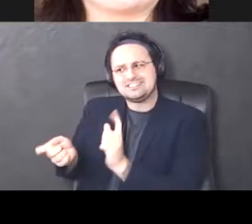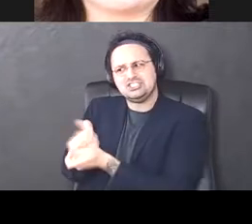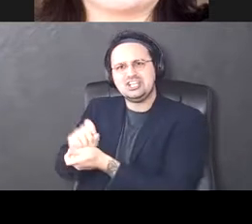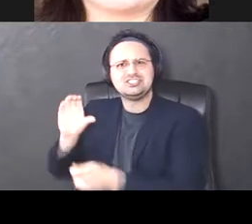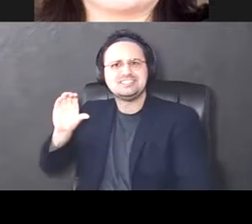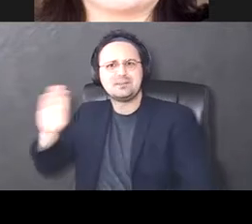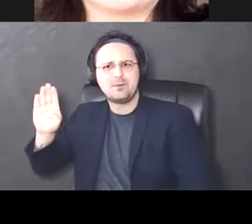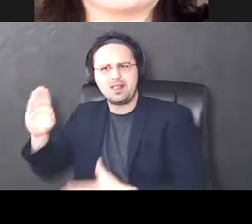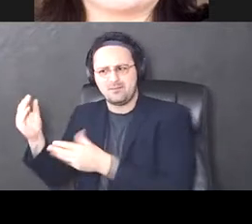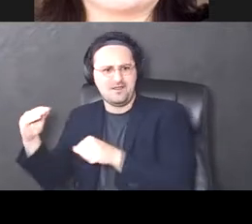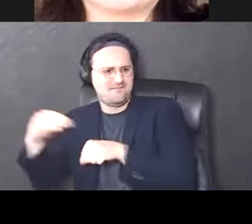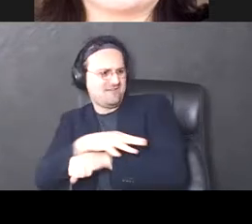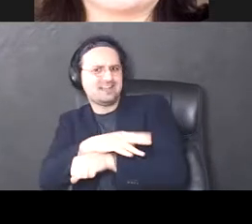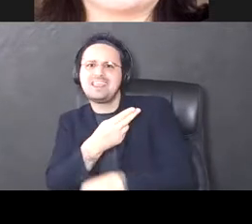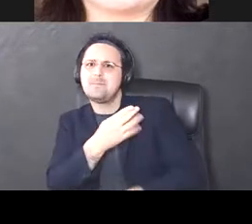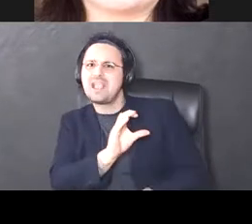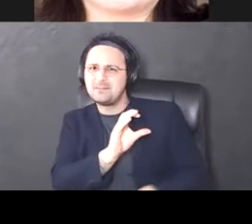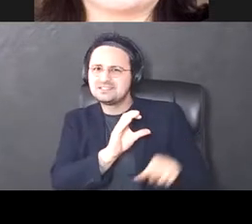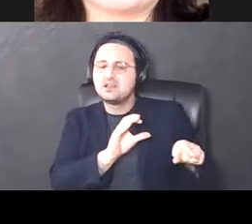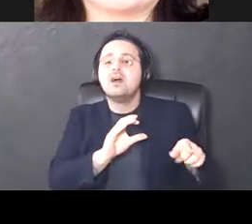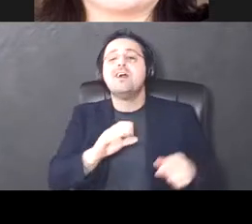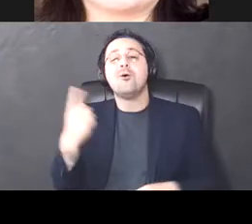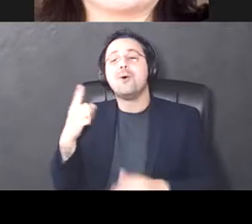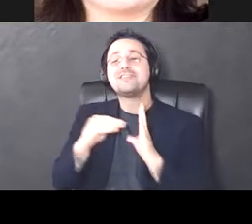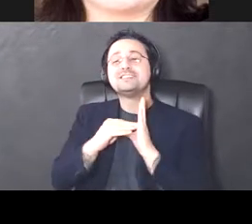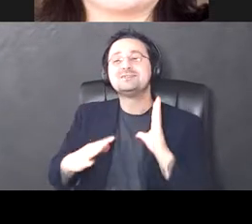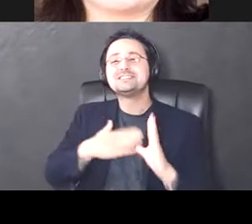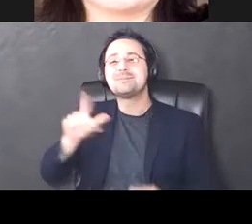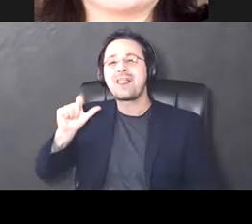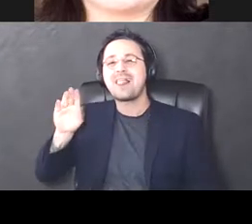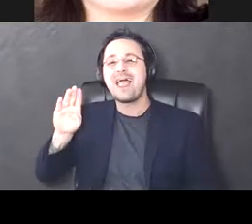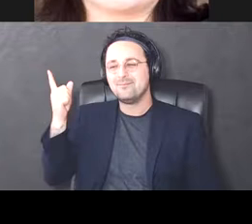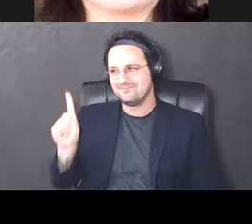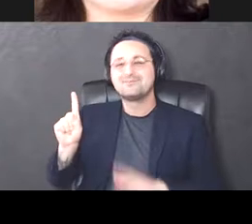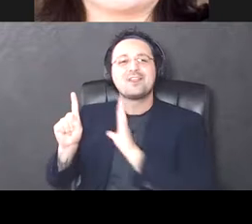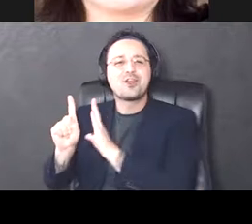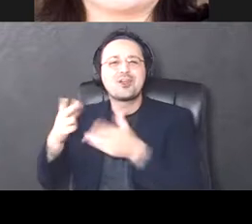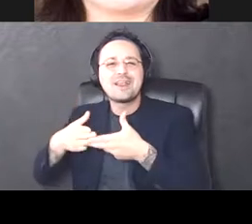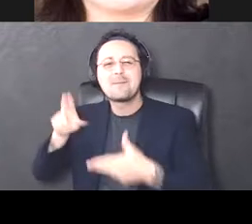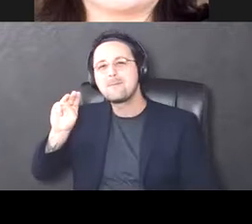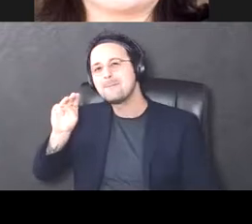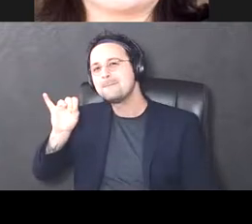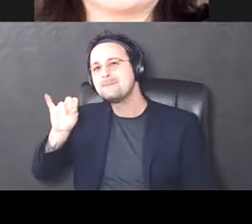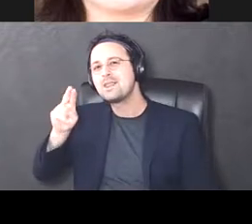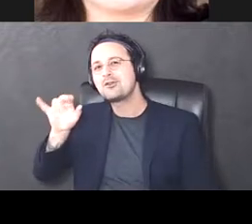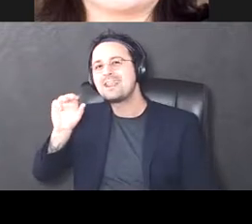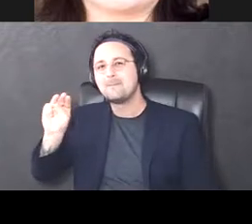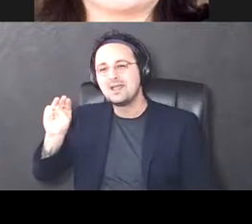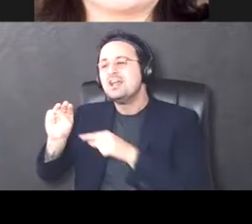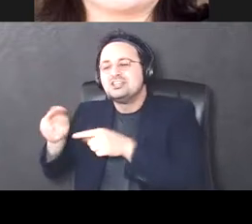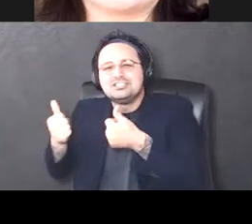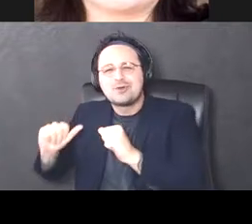hippocampus? And so one of the students in my lab, um, Miriam is really trying to focus on, uh,